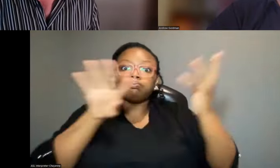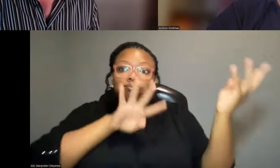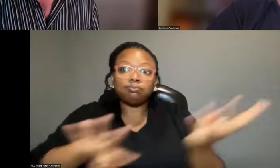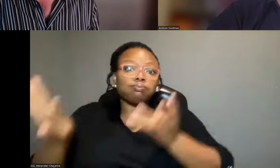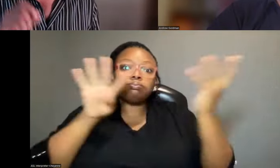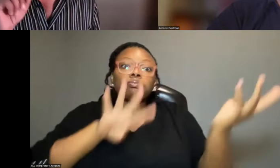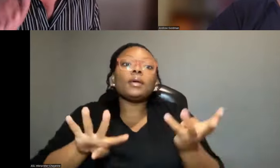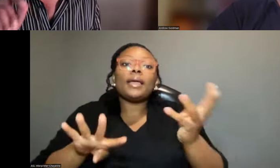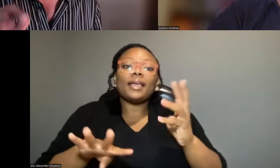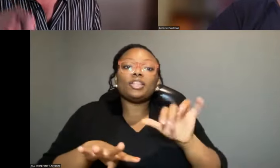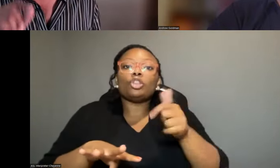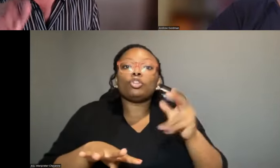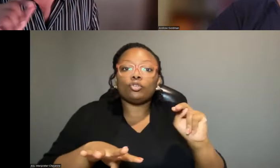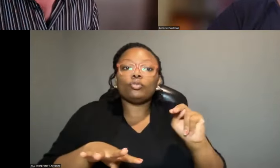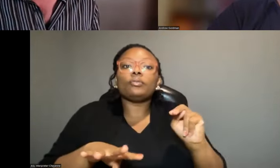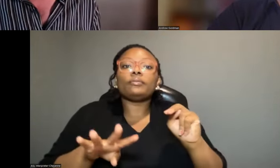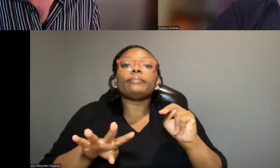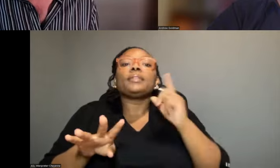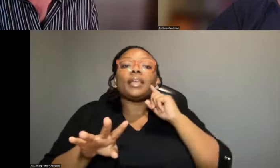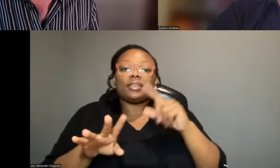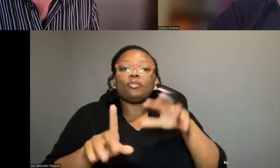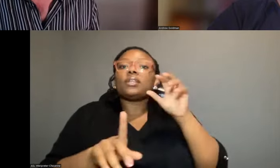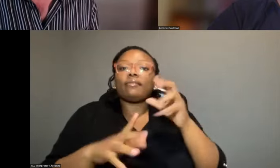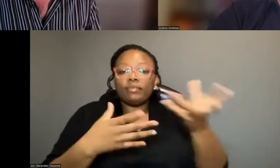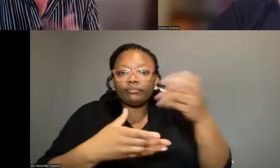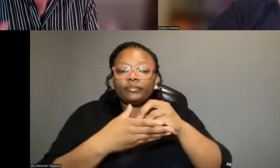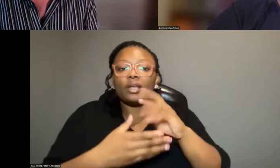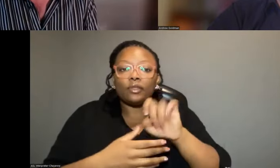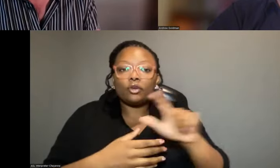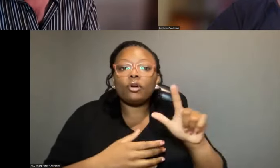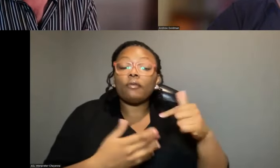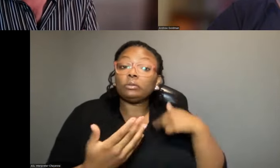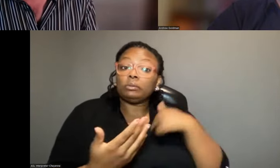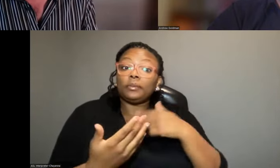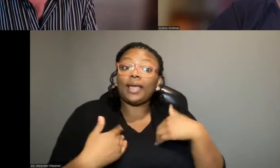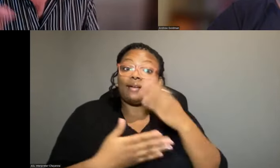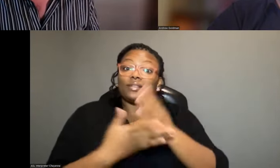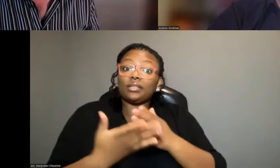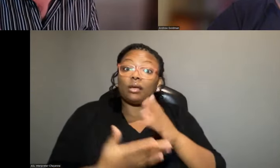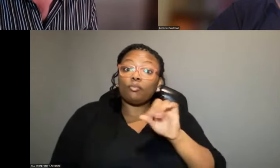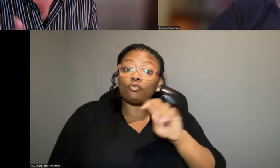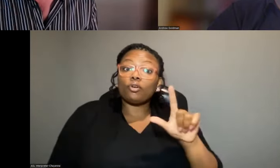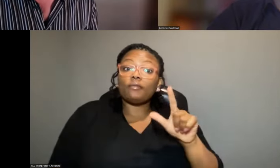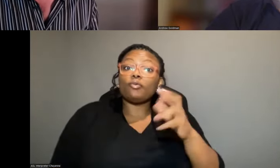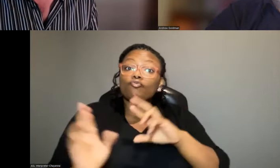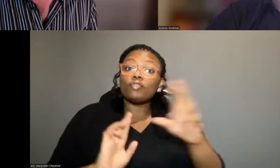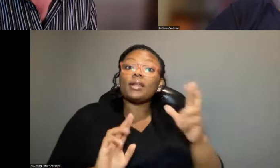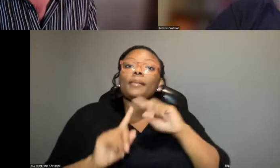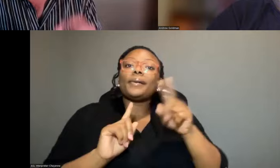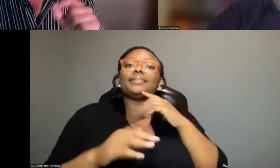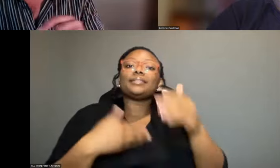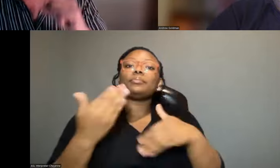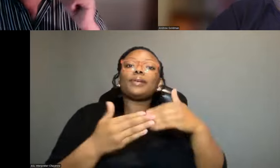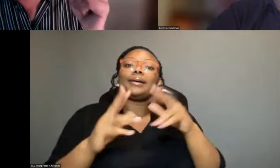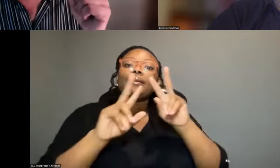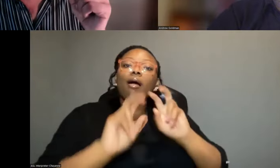the lagoon. And those signals have been caught in the coral. We, we actually have some coral cores already. It's just a process of getting them